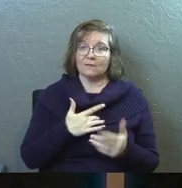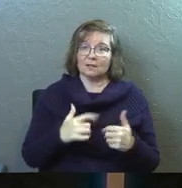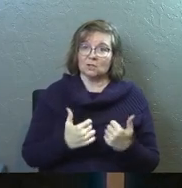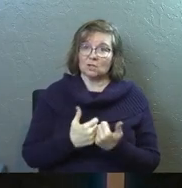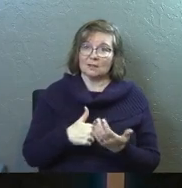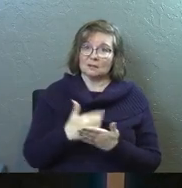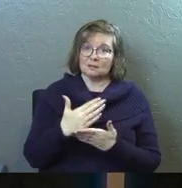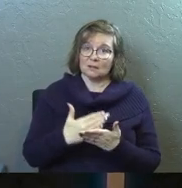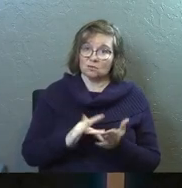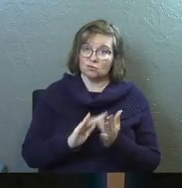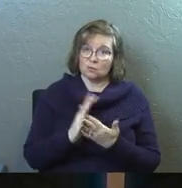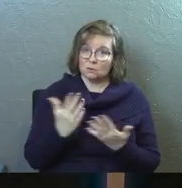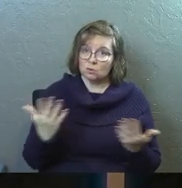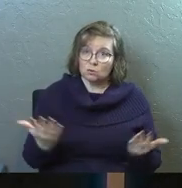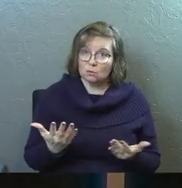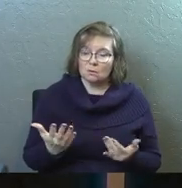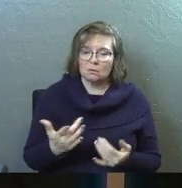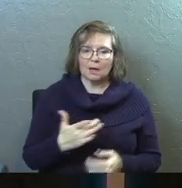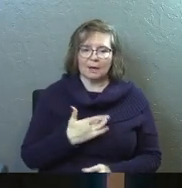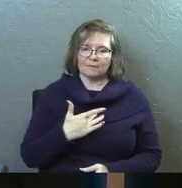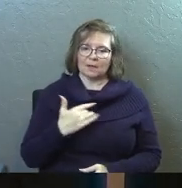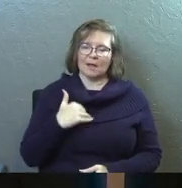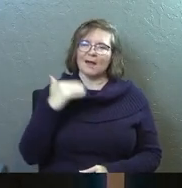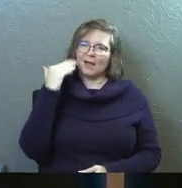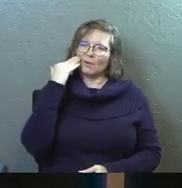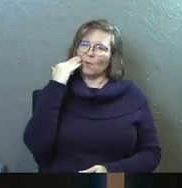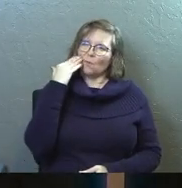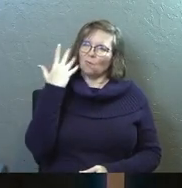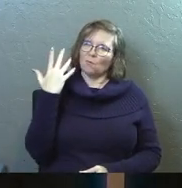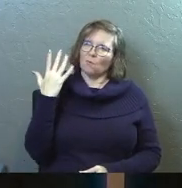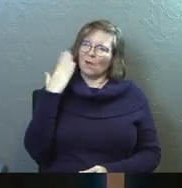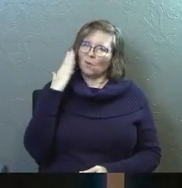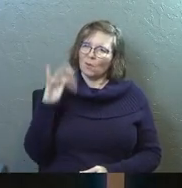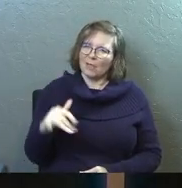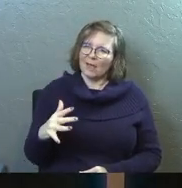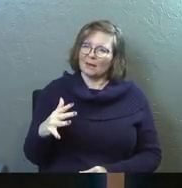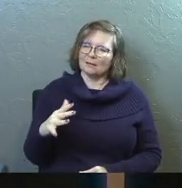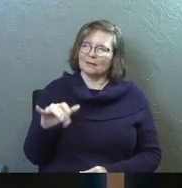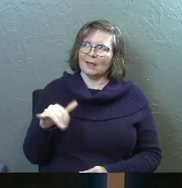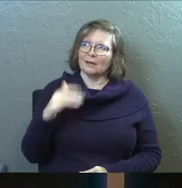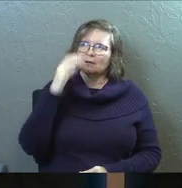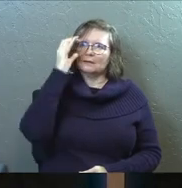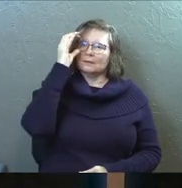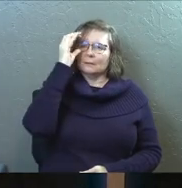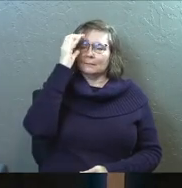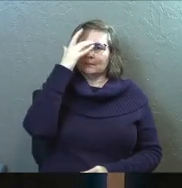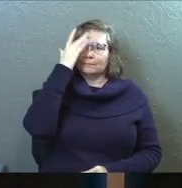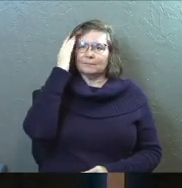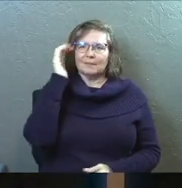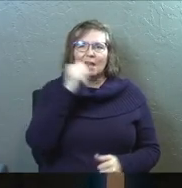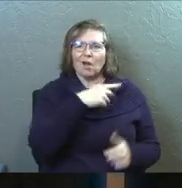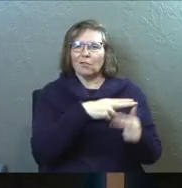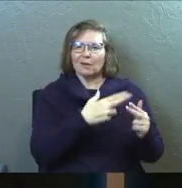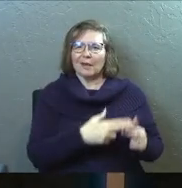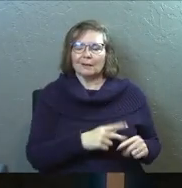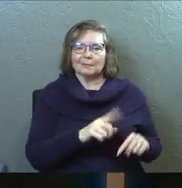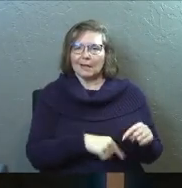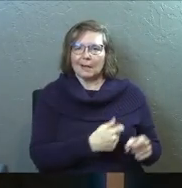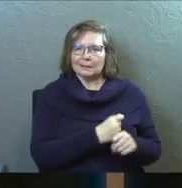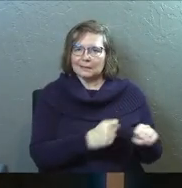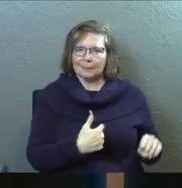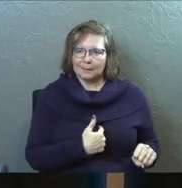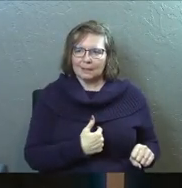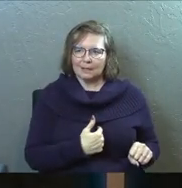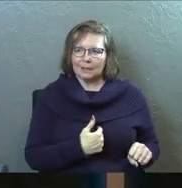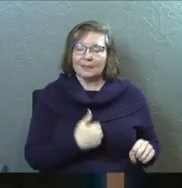this section of the scripture is that I feel like I know that, that there's no other name by which I can be saved and it's all